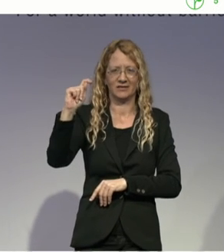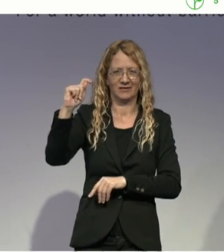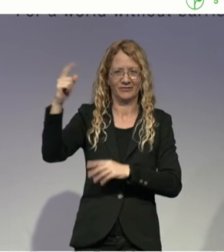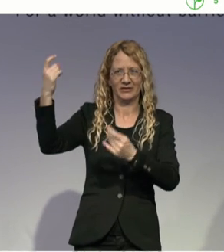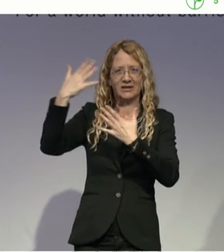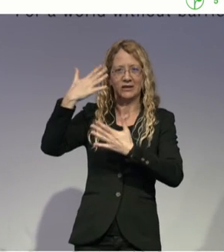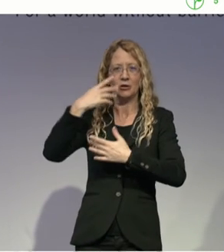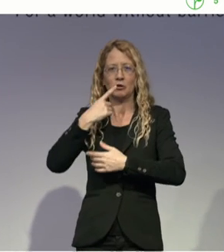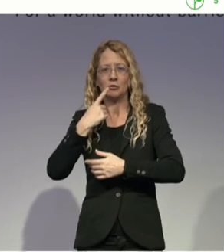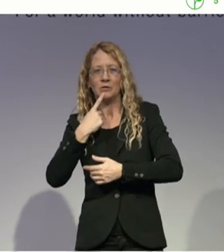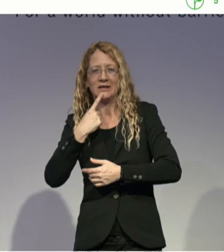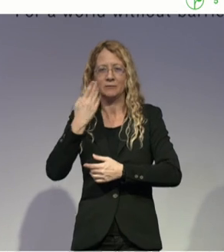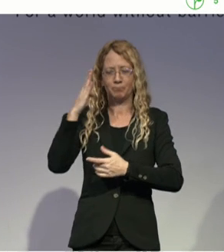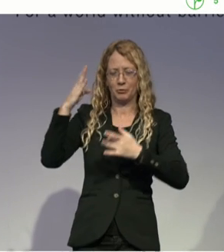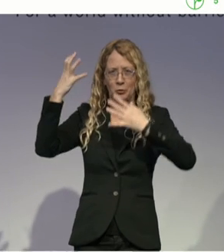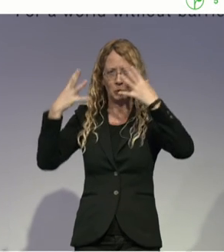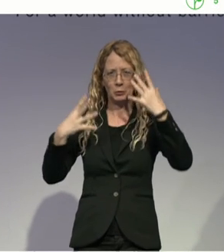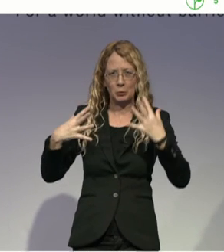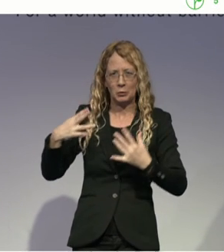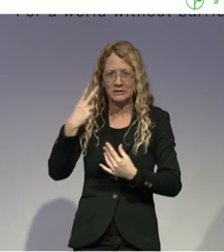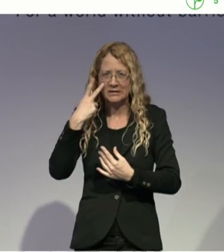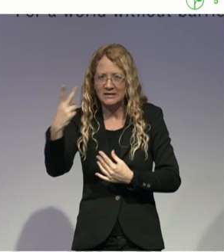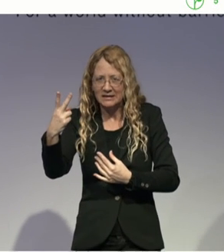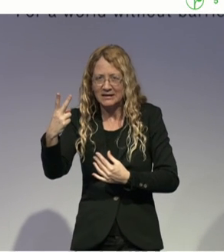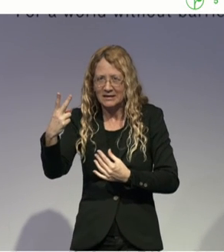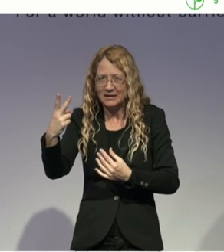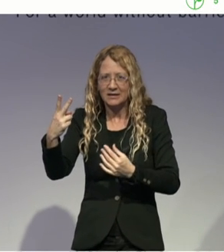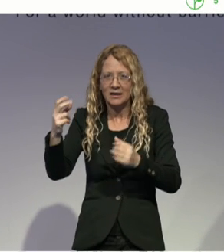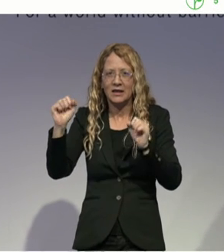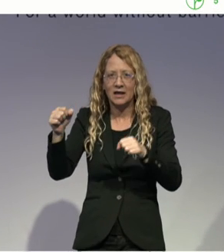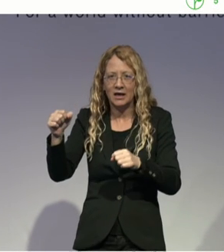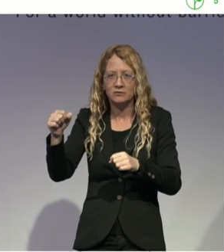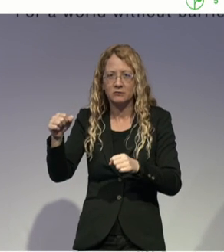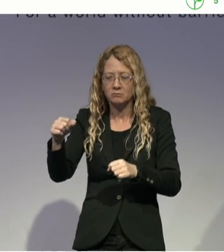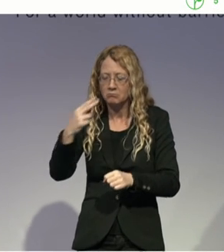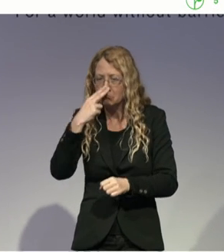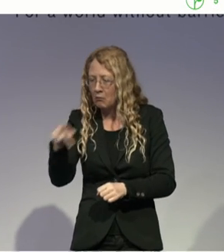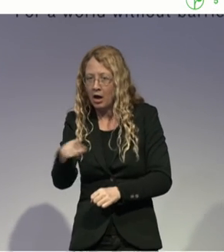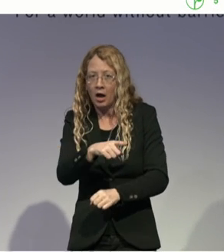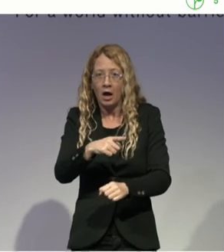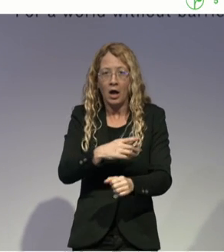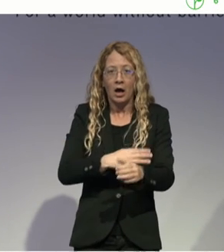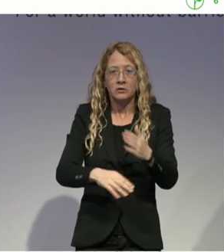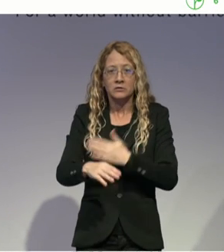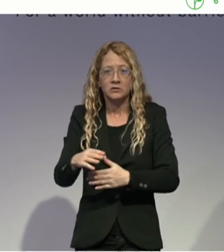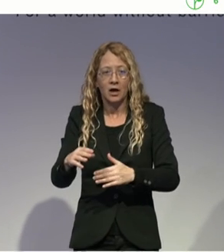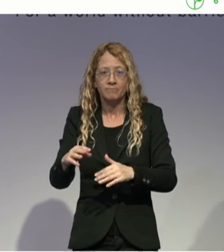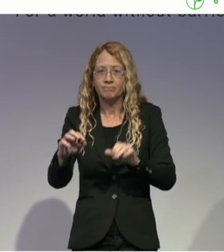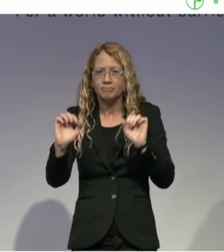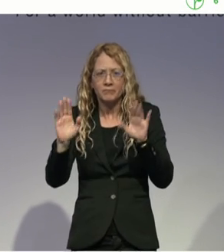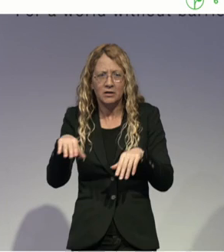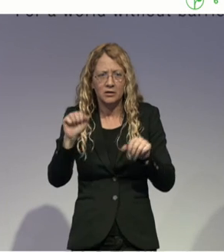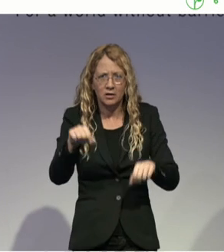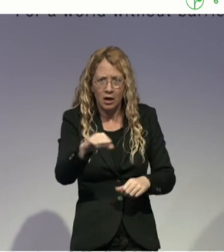better match of two kids with the same level of impairment, and then they were learning from each other. So